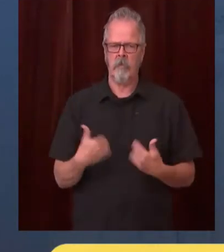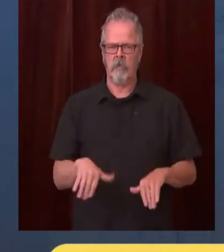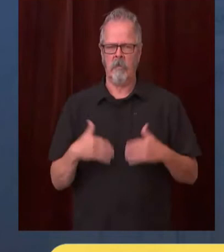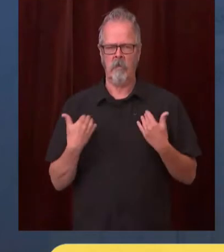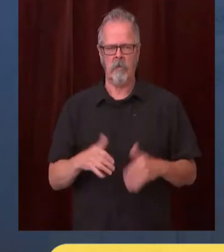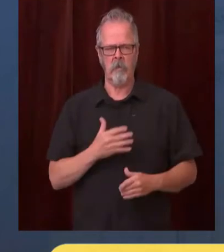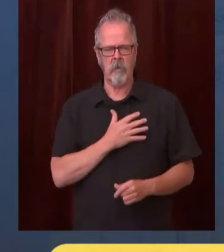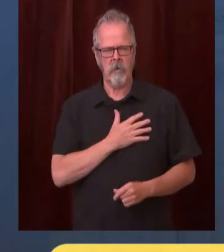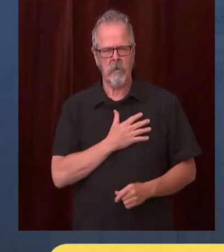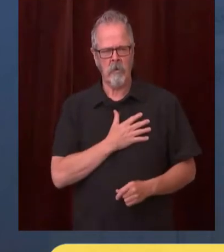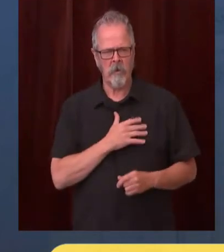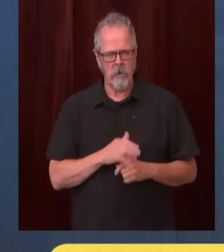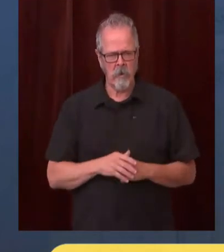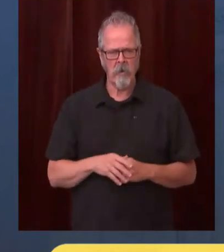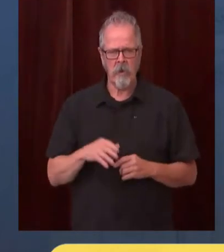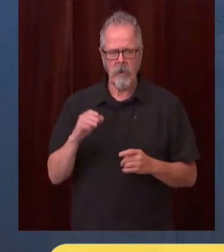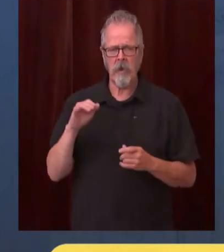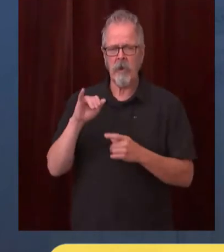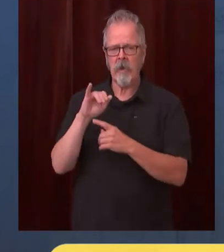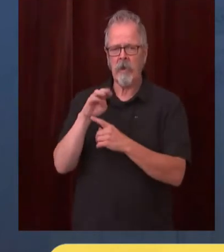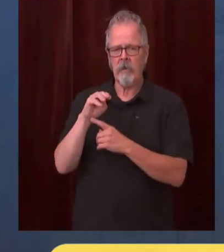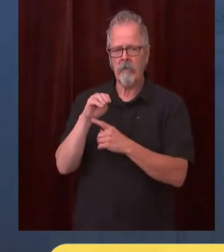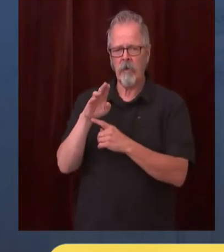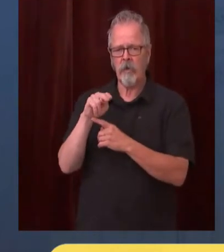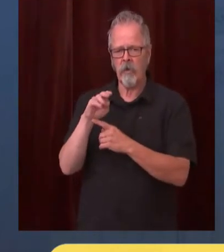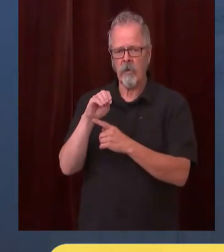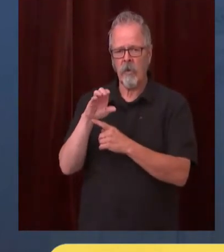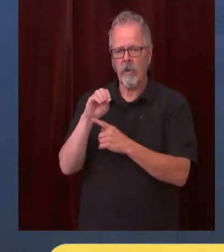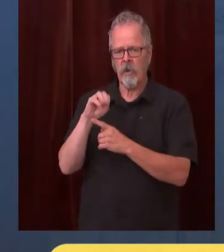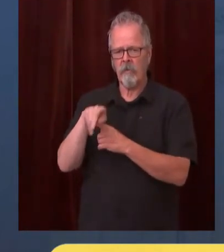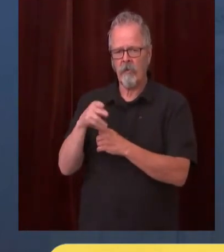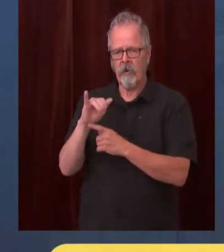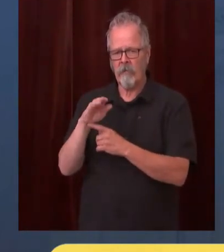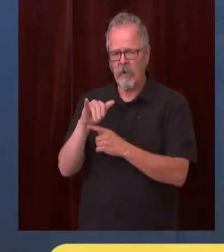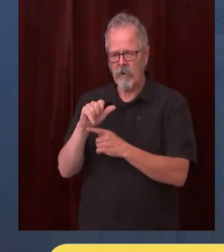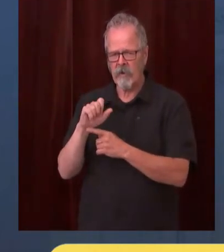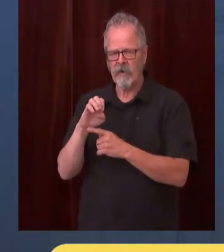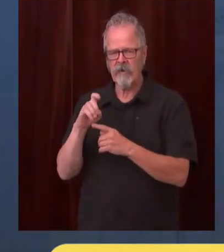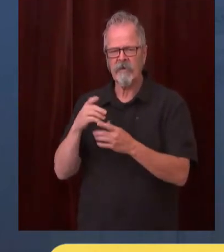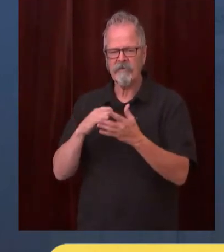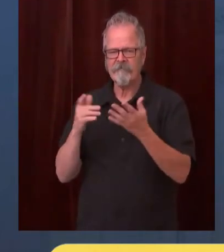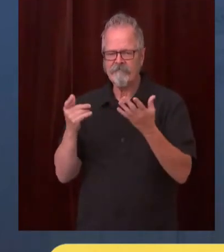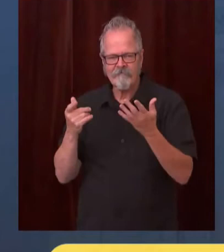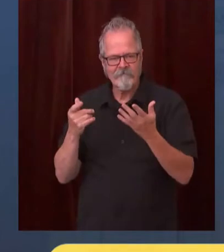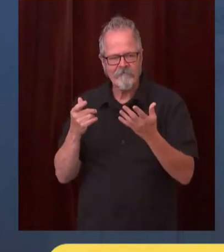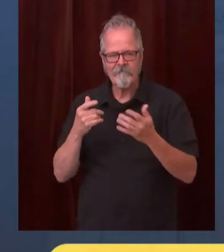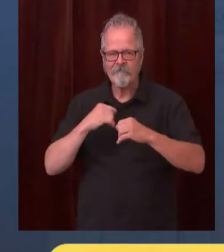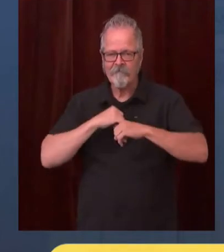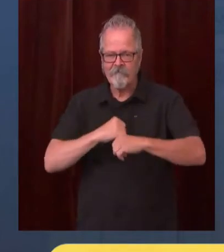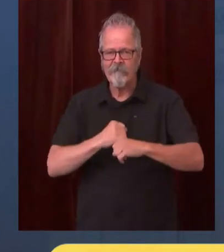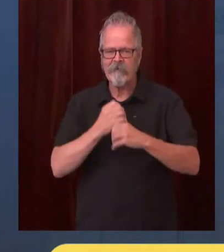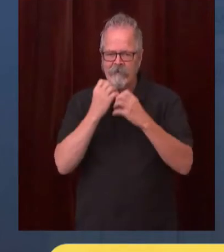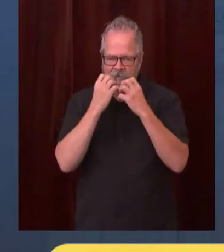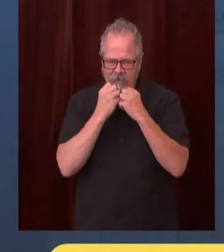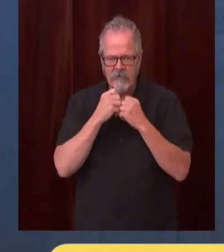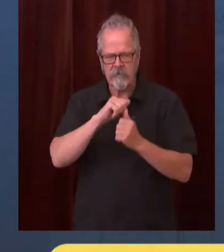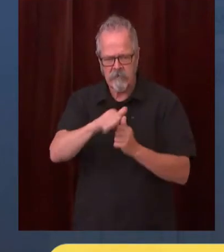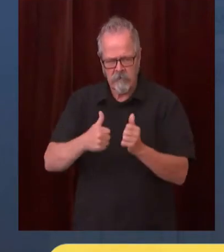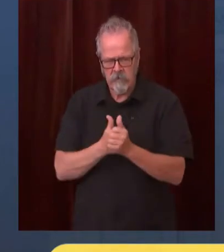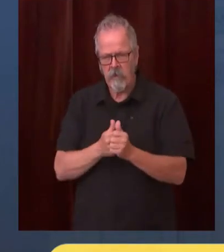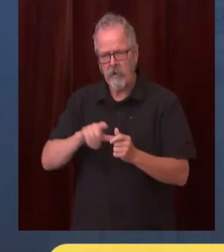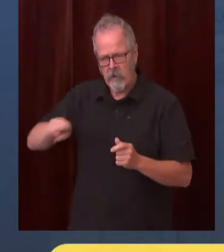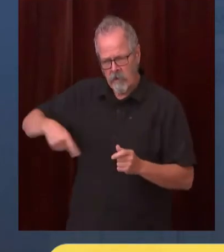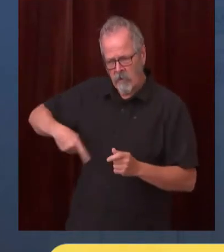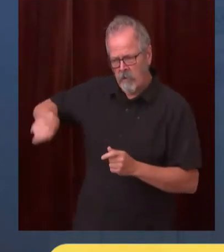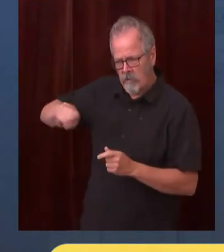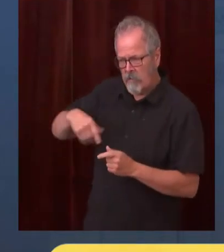therefore today i'm announcing that effective monday we will expand our current facial covering requirement